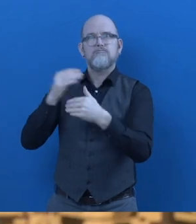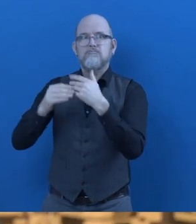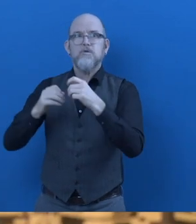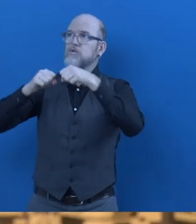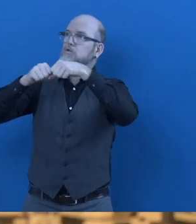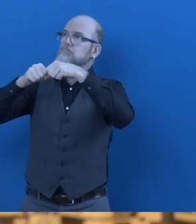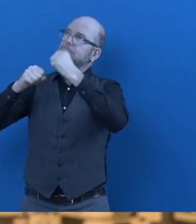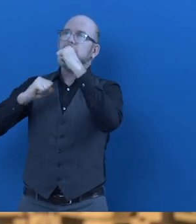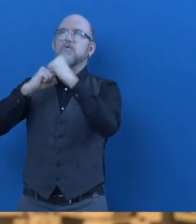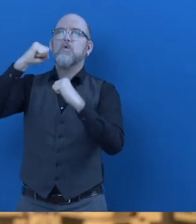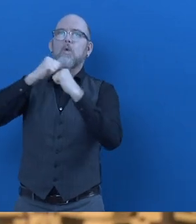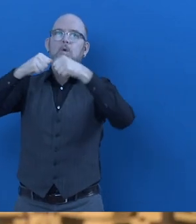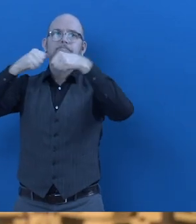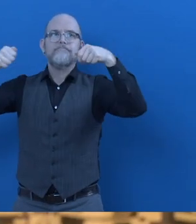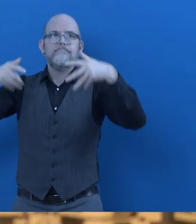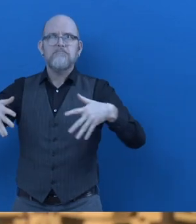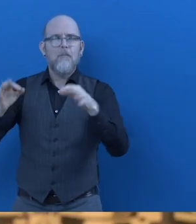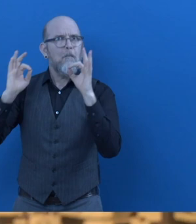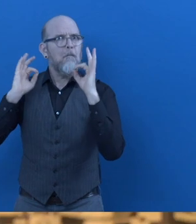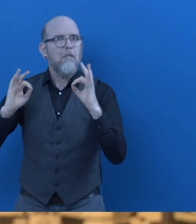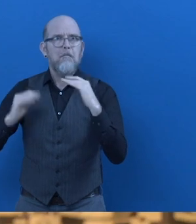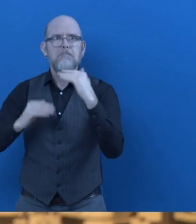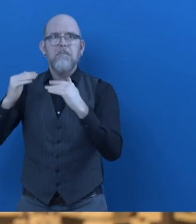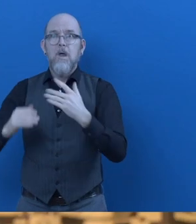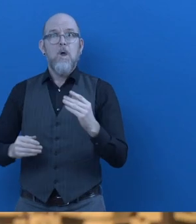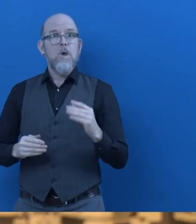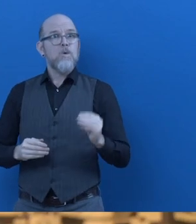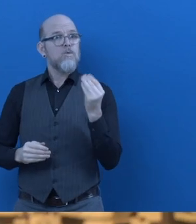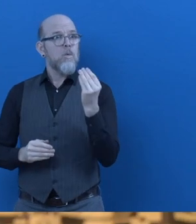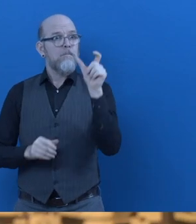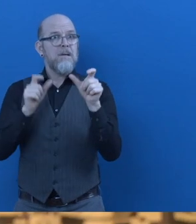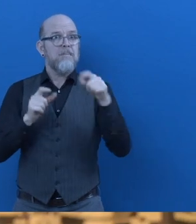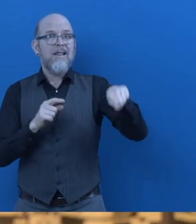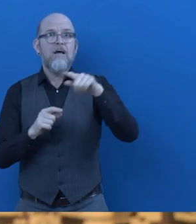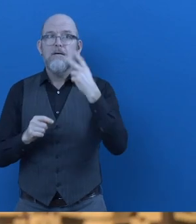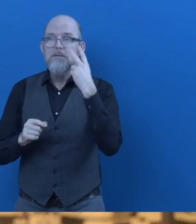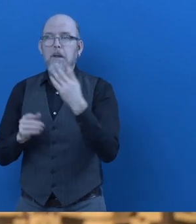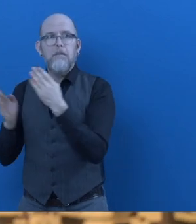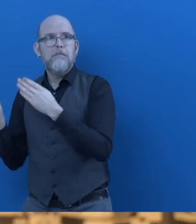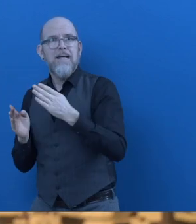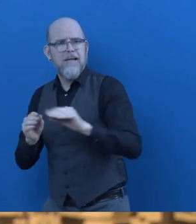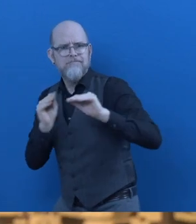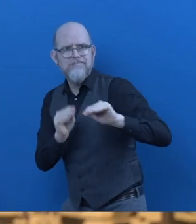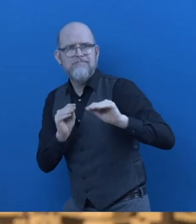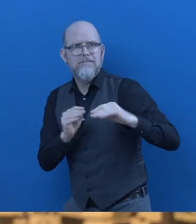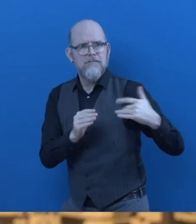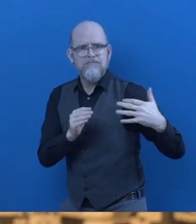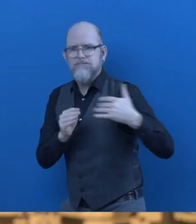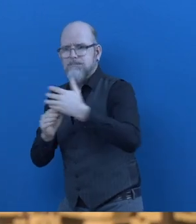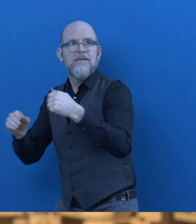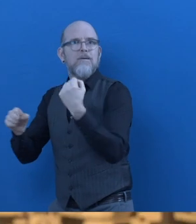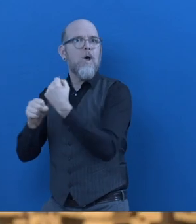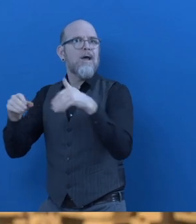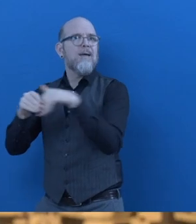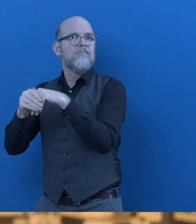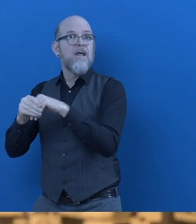put in place quite a number of very very viable structures to train our young adults and